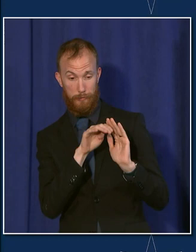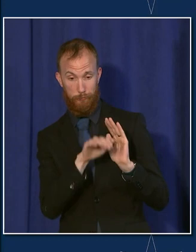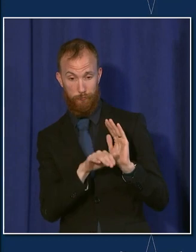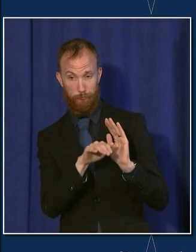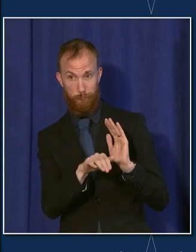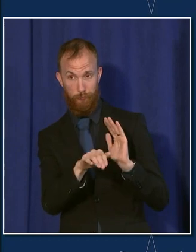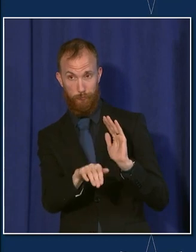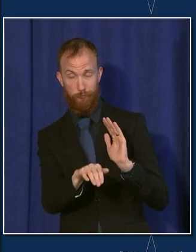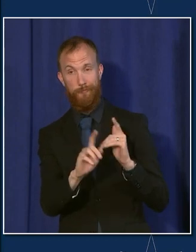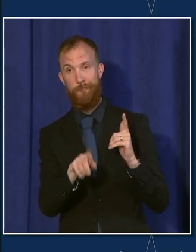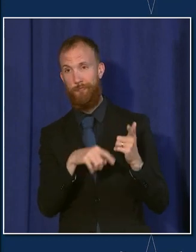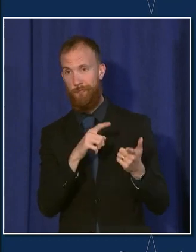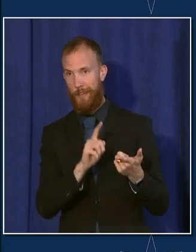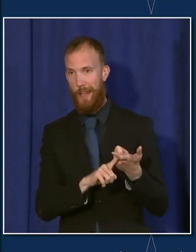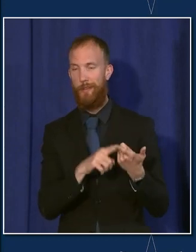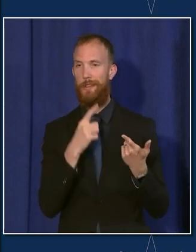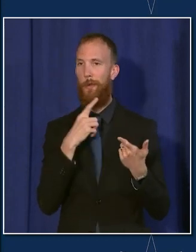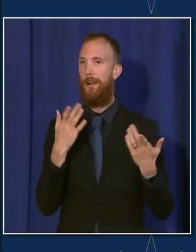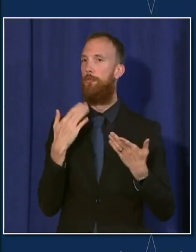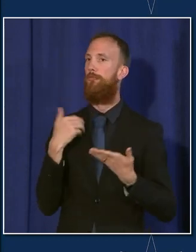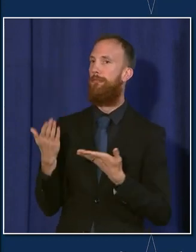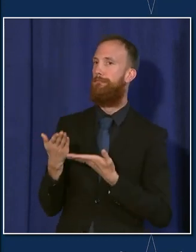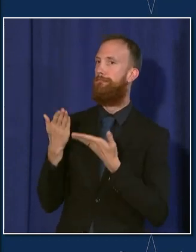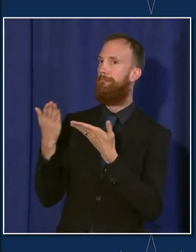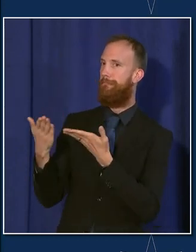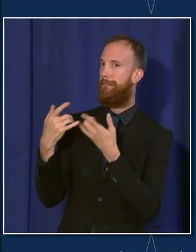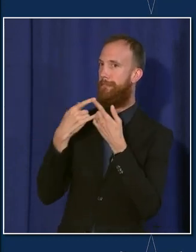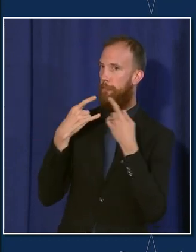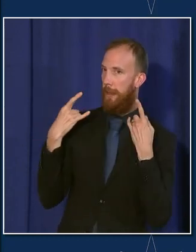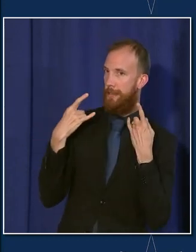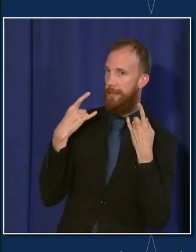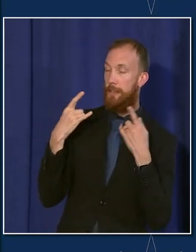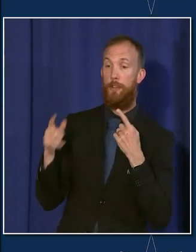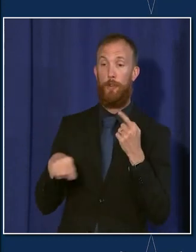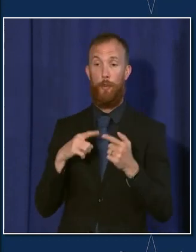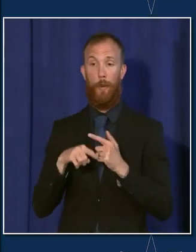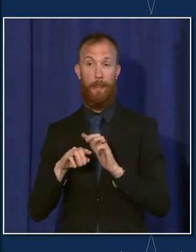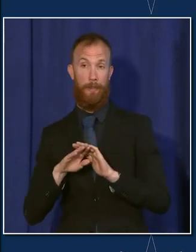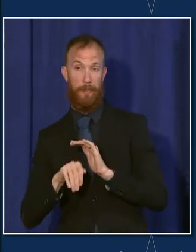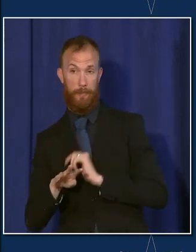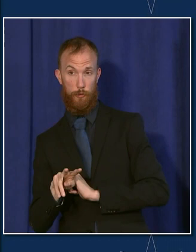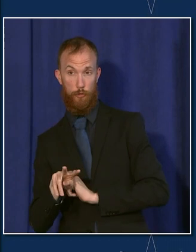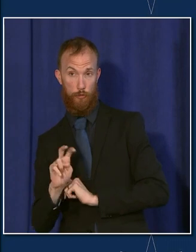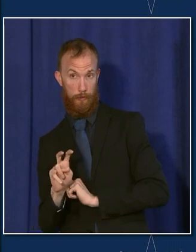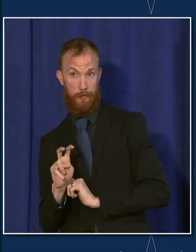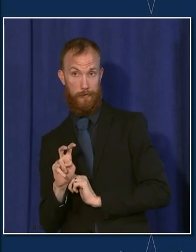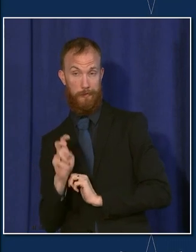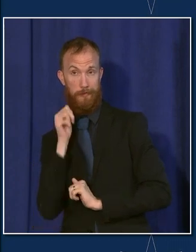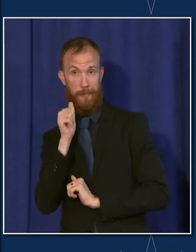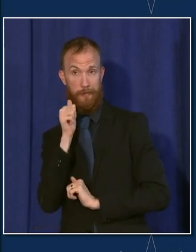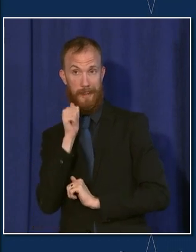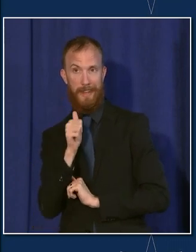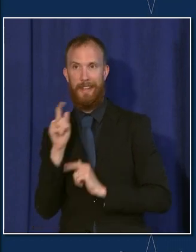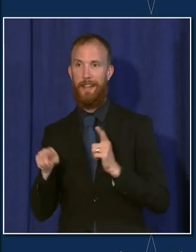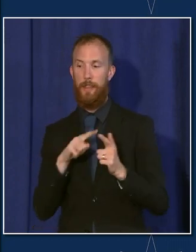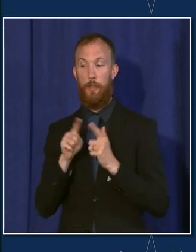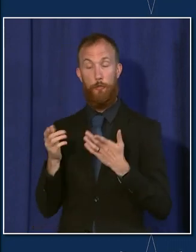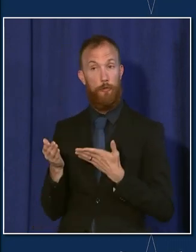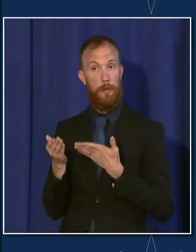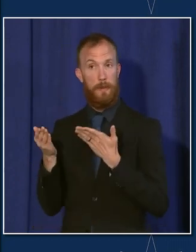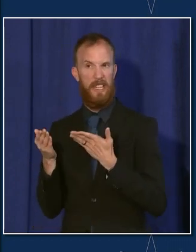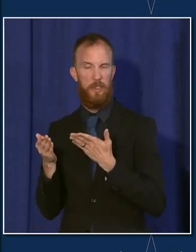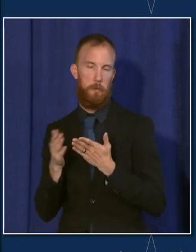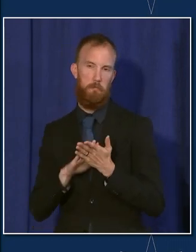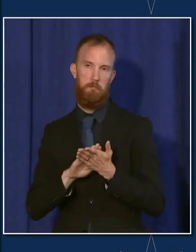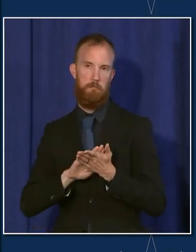it would revert to a mask recommendation. And when we move back under 200 cases per day, that recommendation would be removed. We